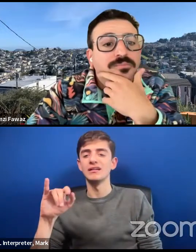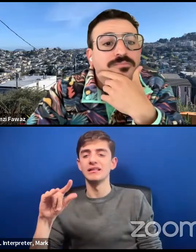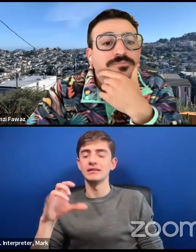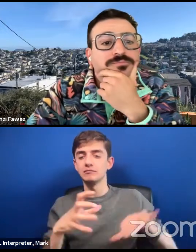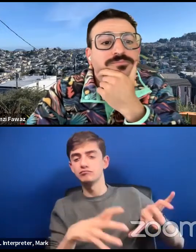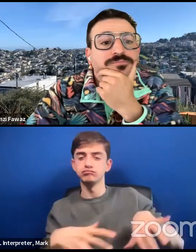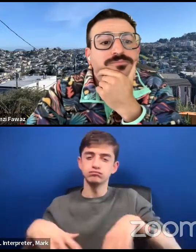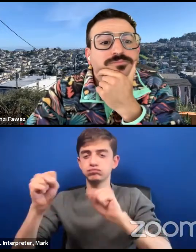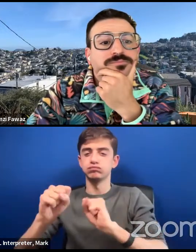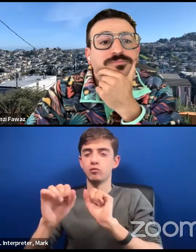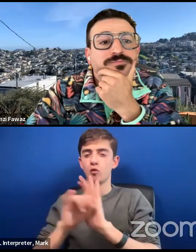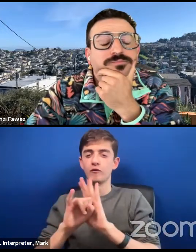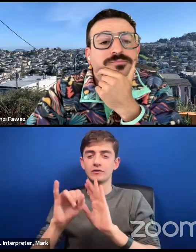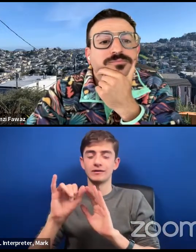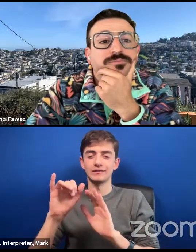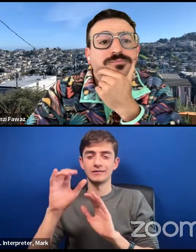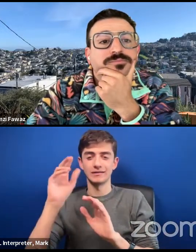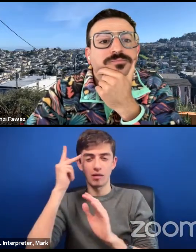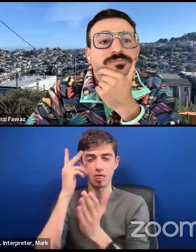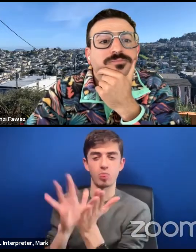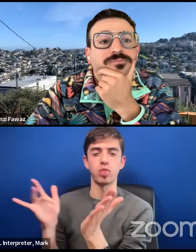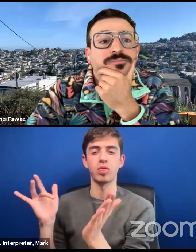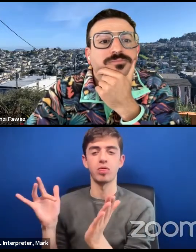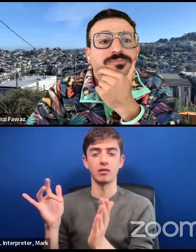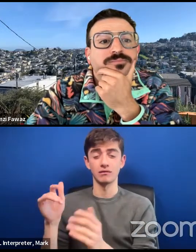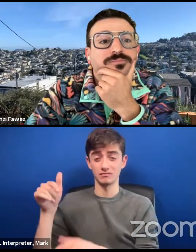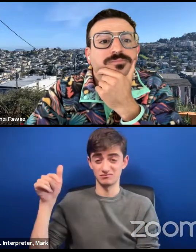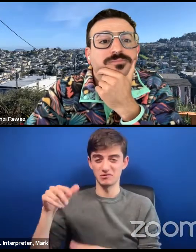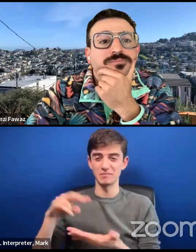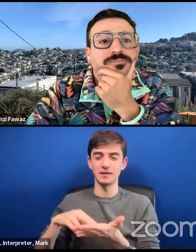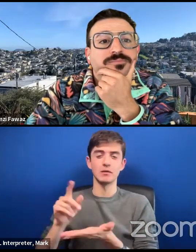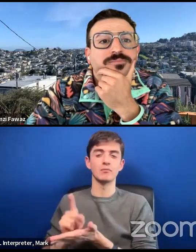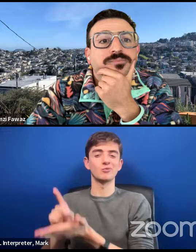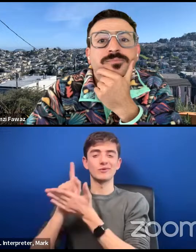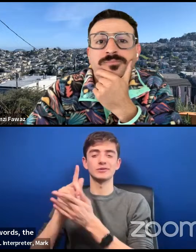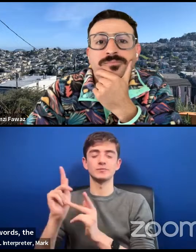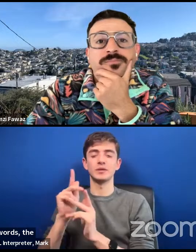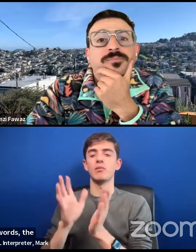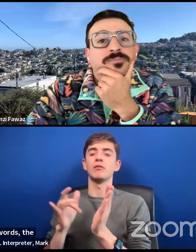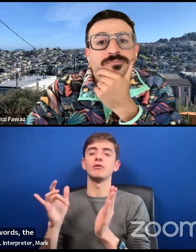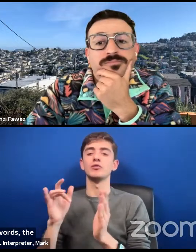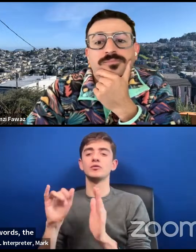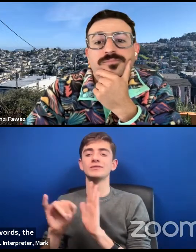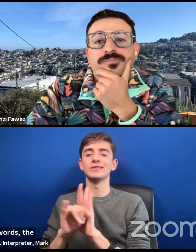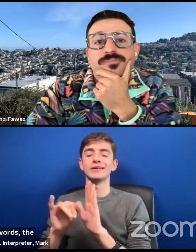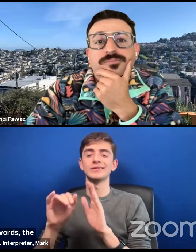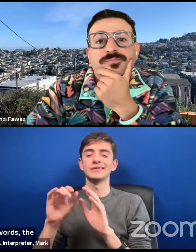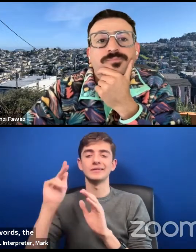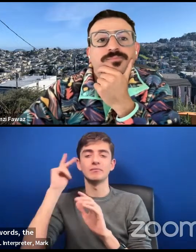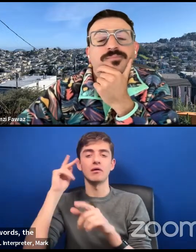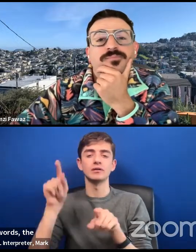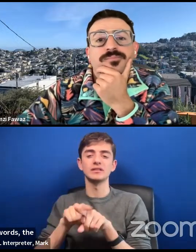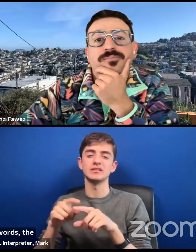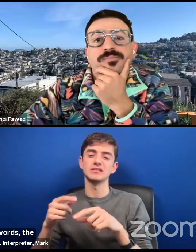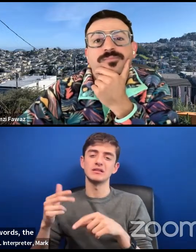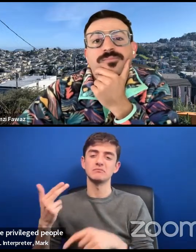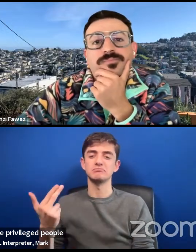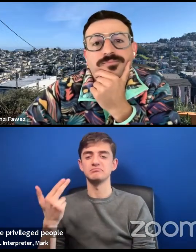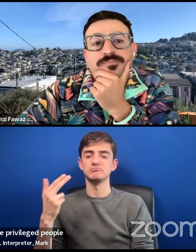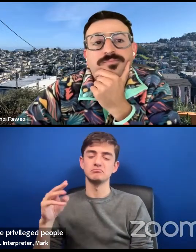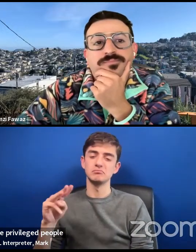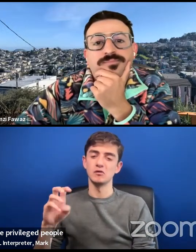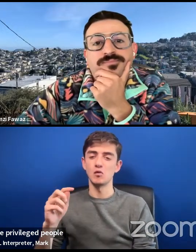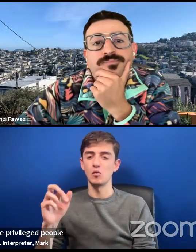And is that the problem? And so, in other words, the privileged people weaponized, privileged people weaponized identity politics for the